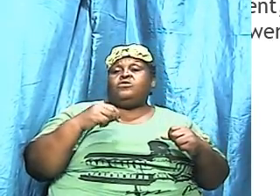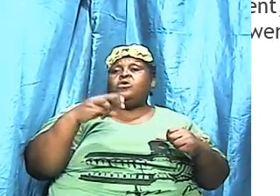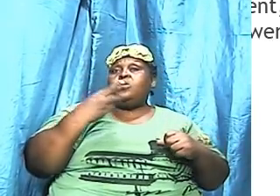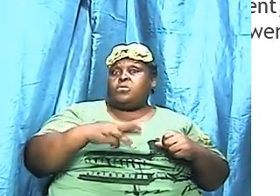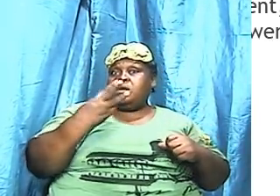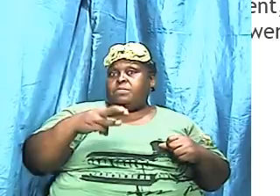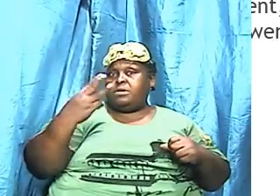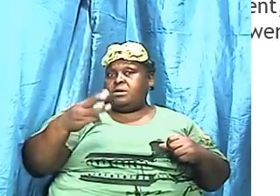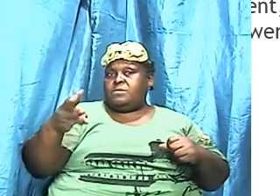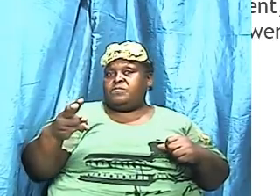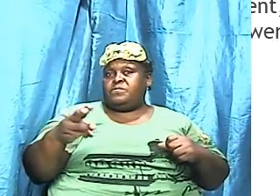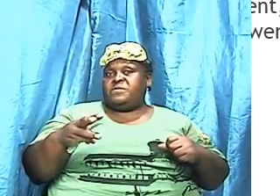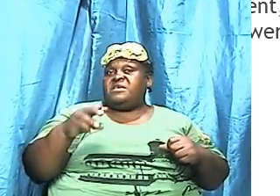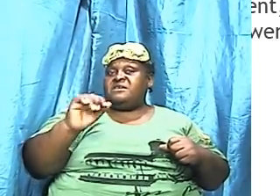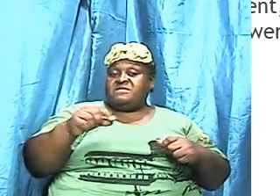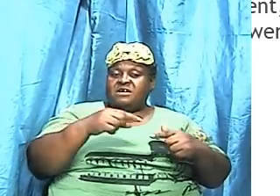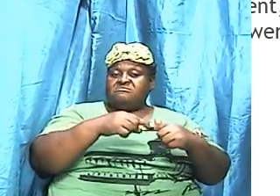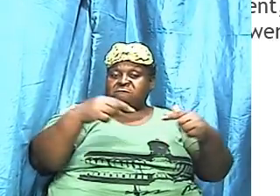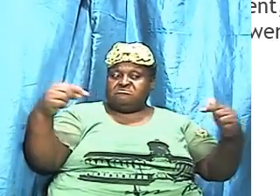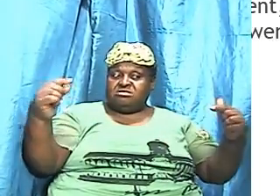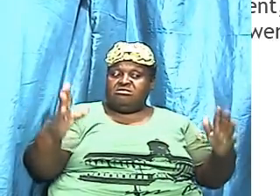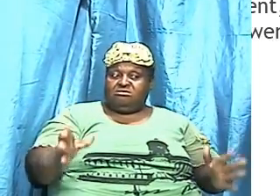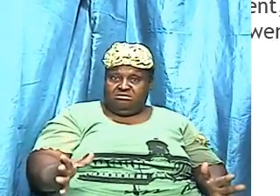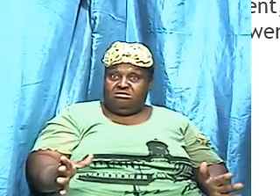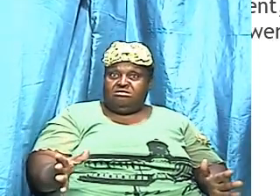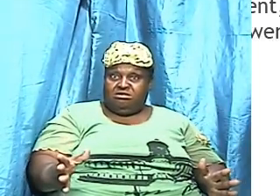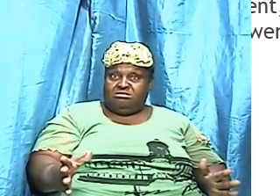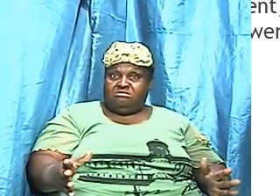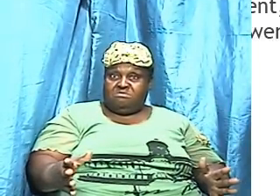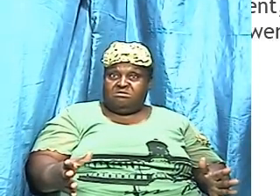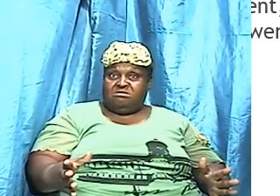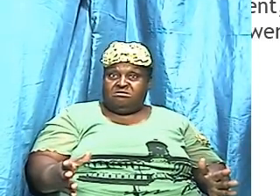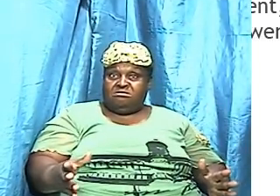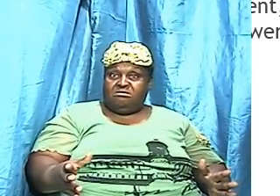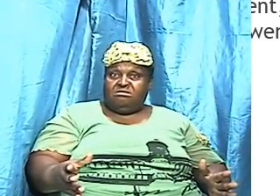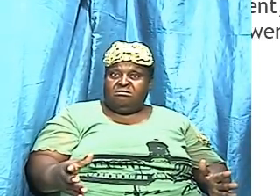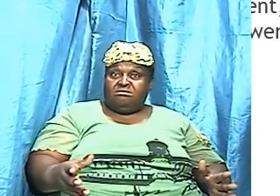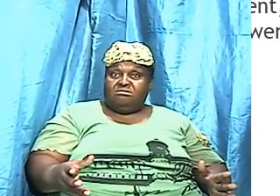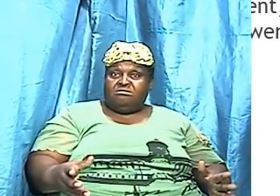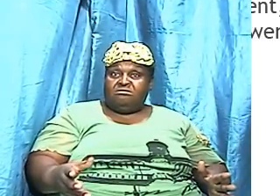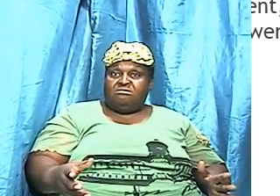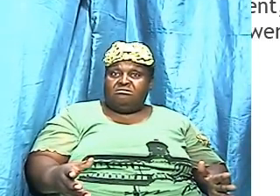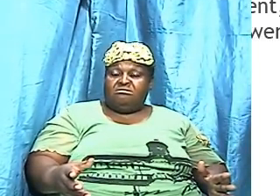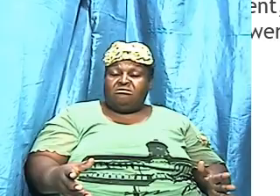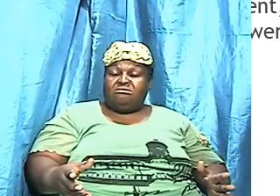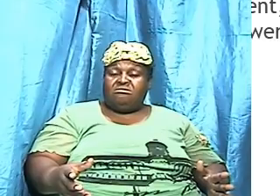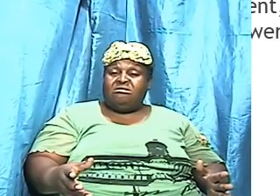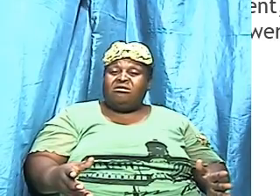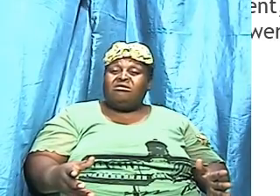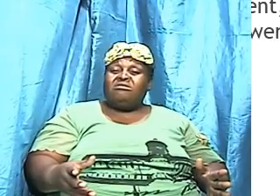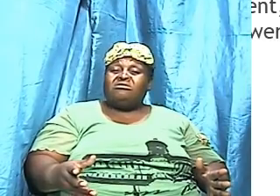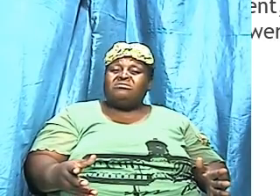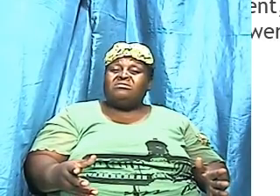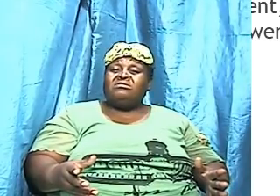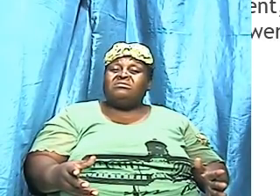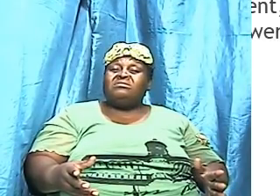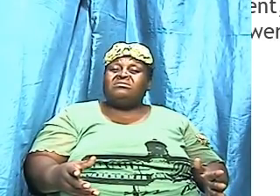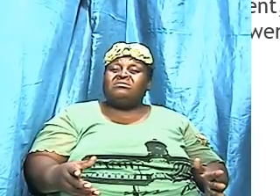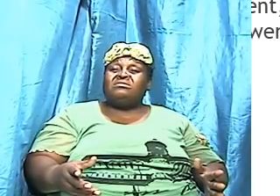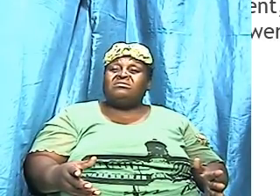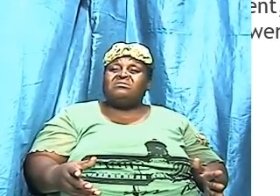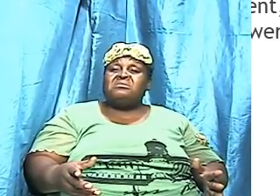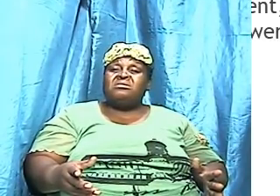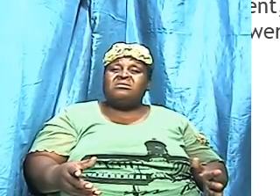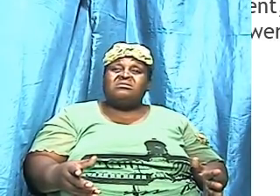shudder, not that they could not and did not attempt to make something of a